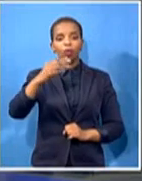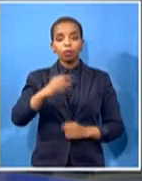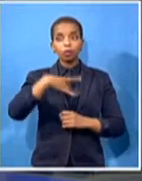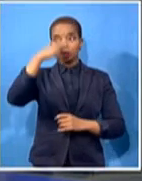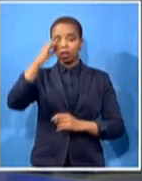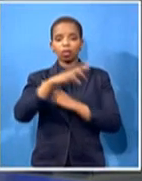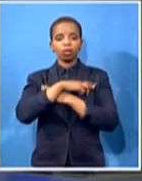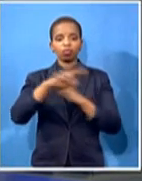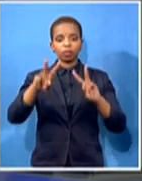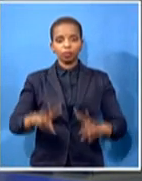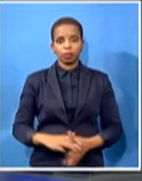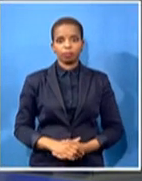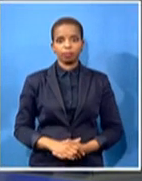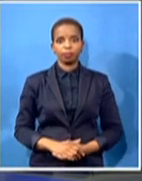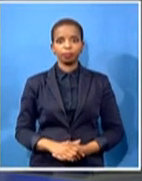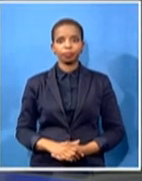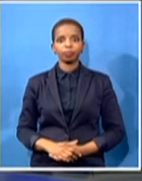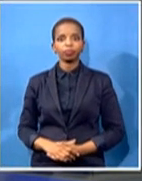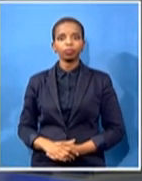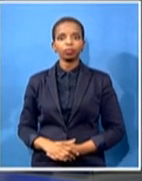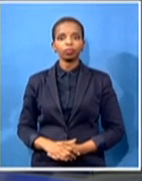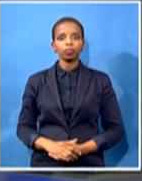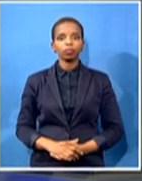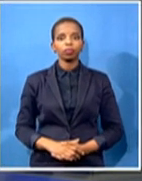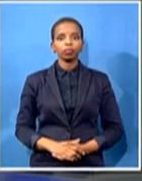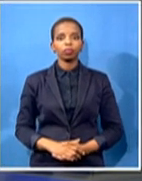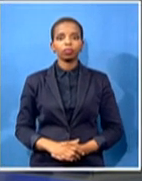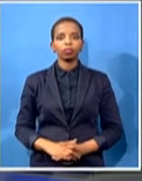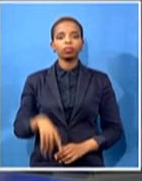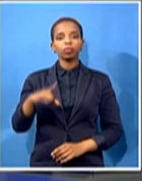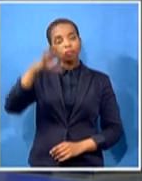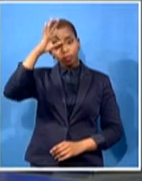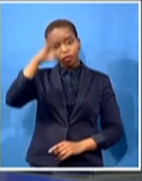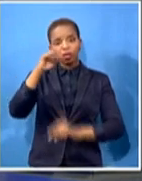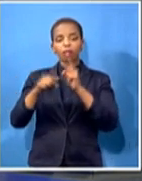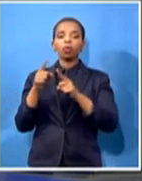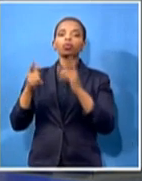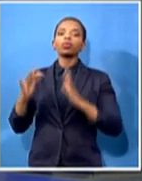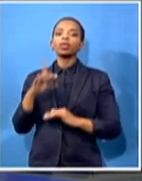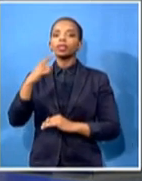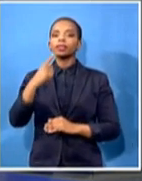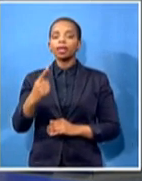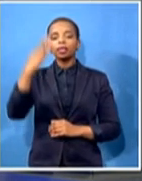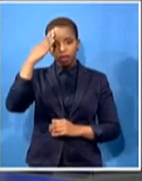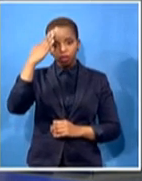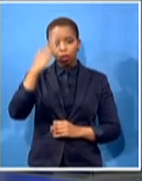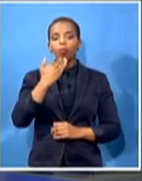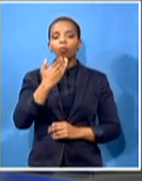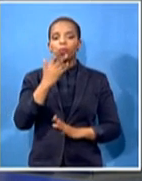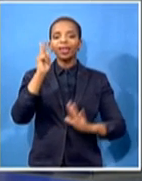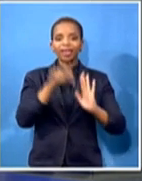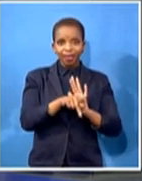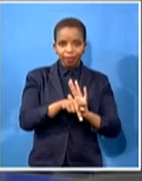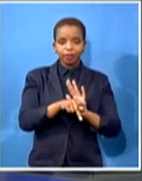All right, Swedish prosecutors say they believe they know who killed former Swedish Prime Minister, Olof Palme, in 1986,